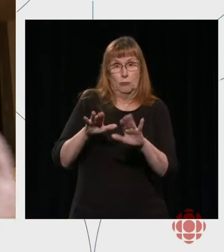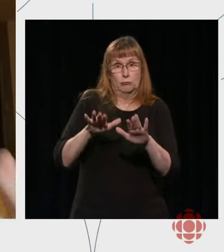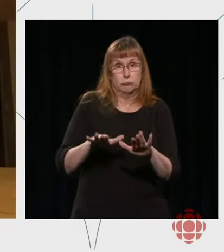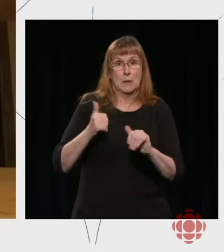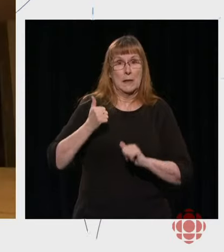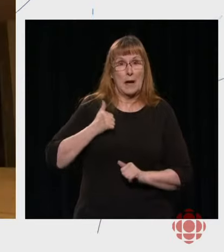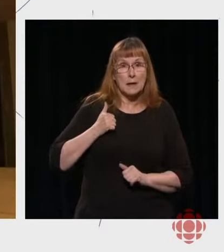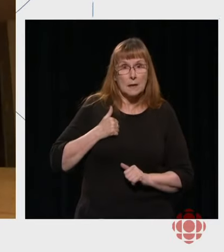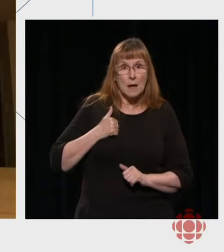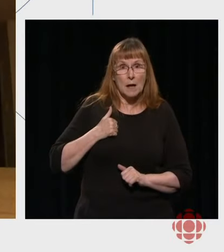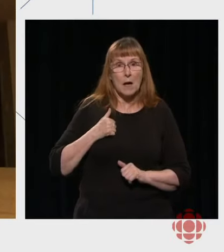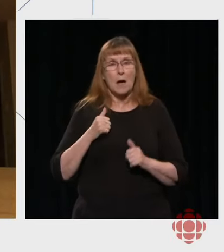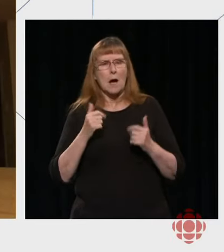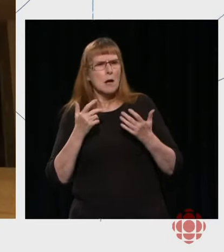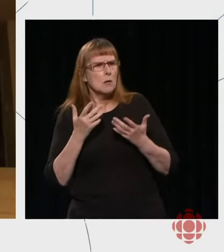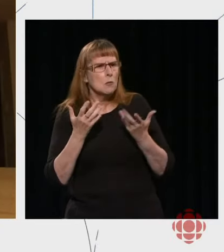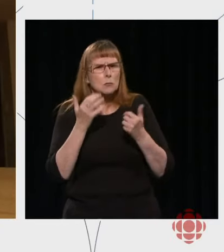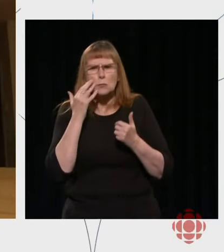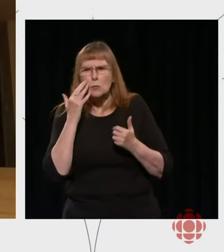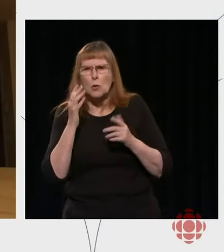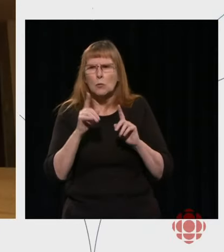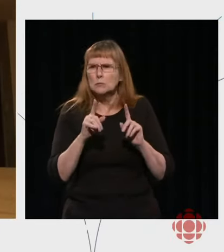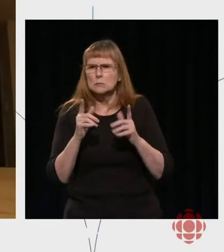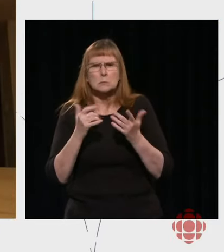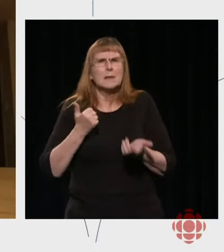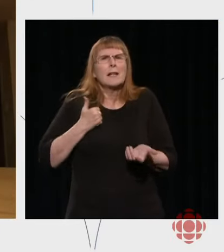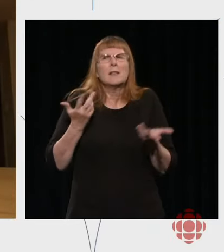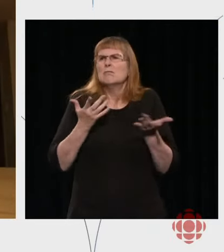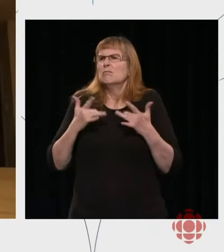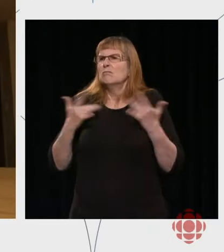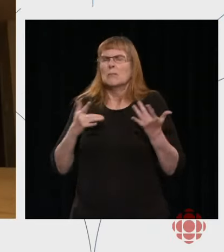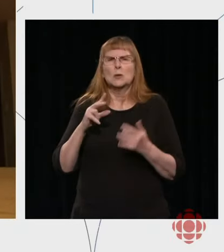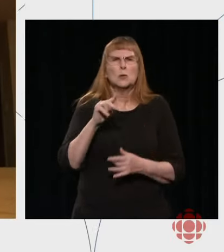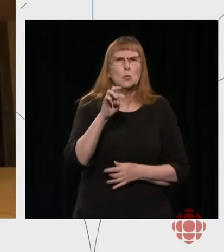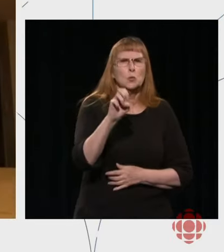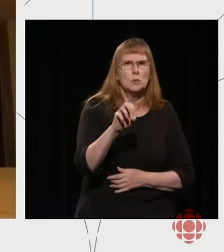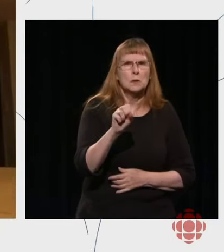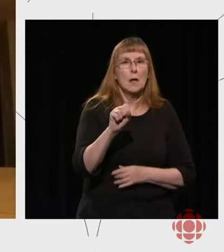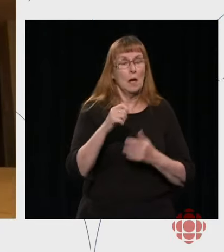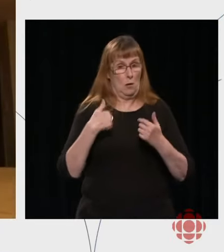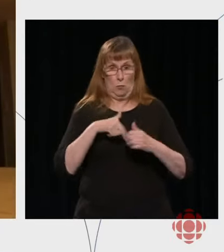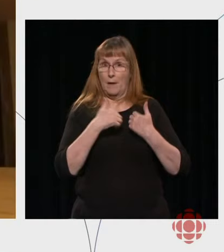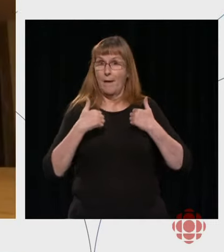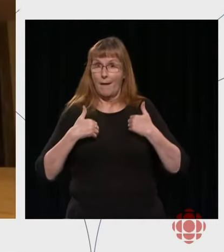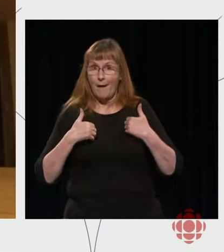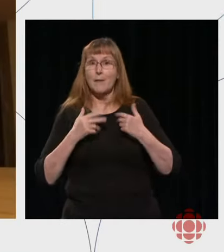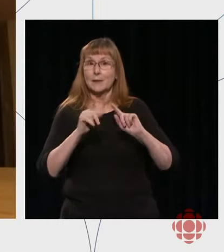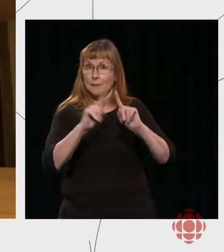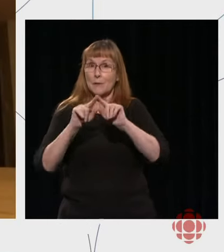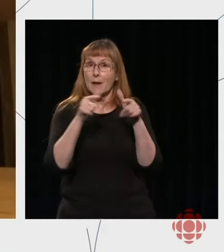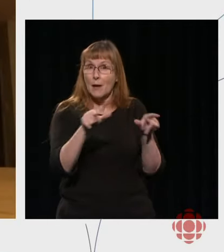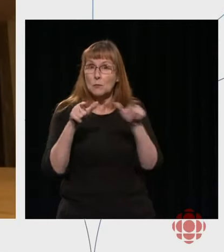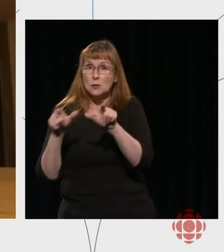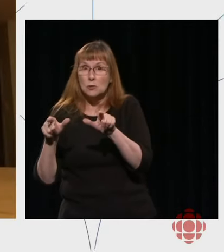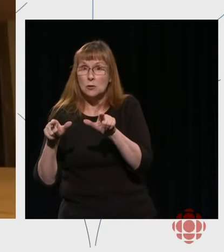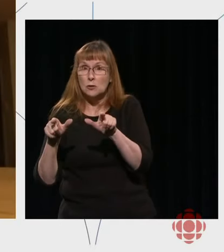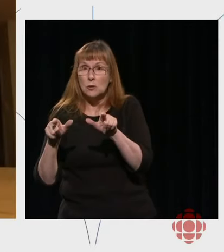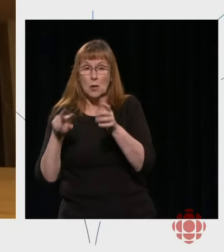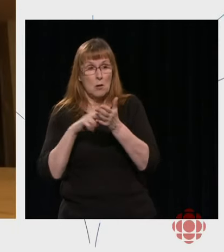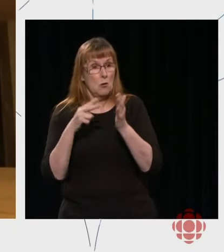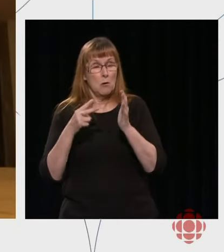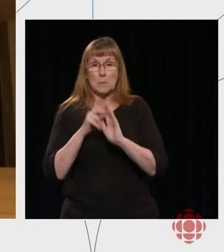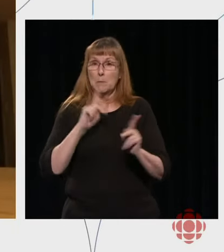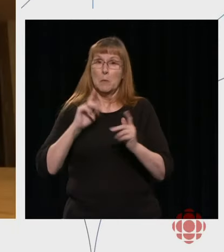we can supply information in different languages, it allows people to get integrated and to better understand Canadian life.